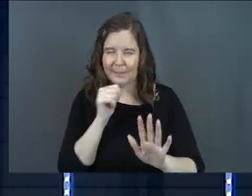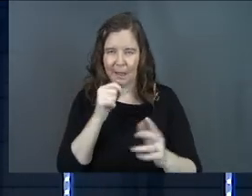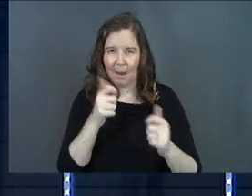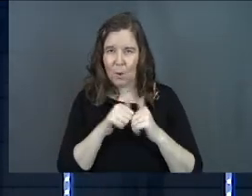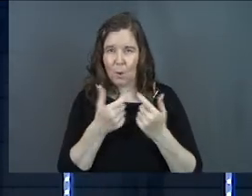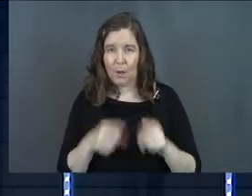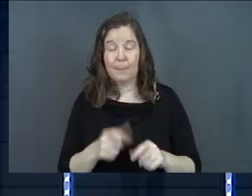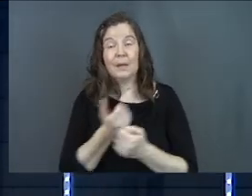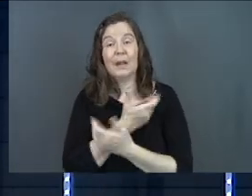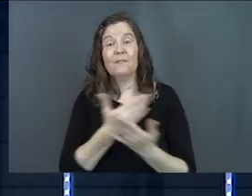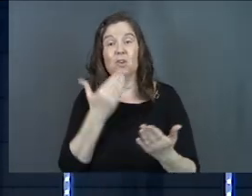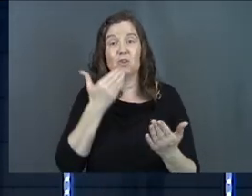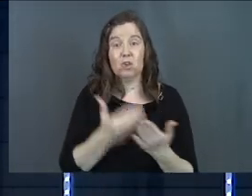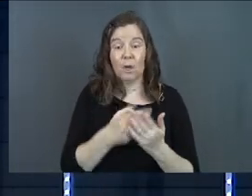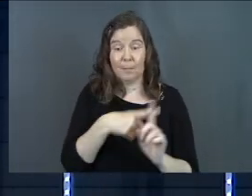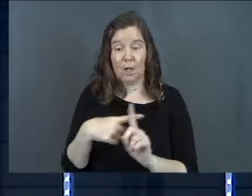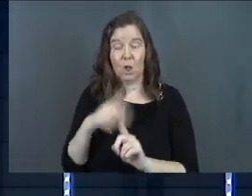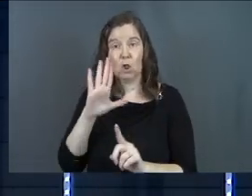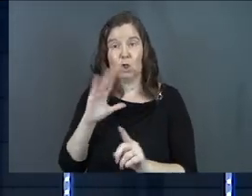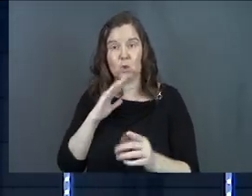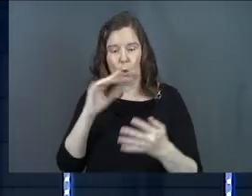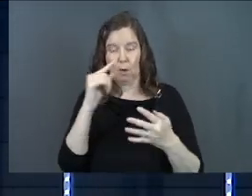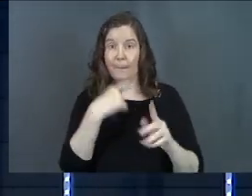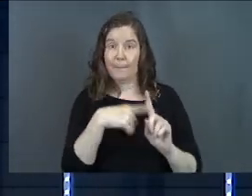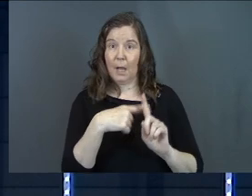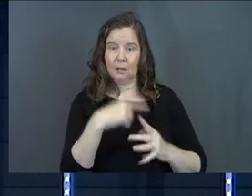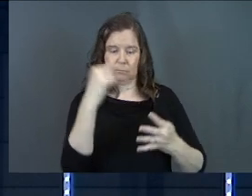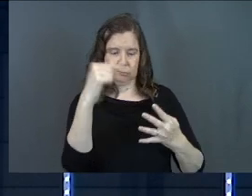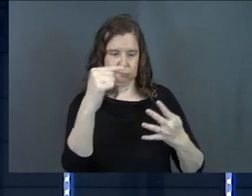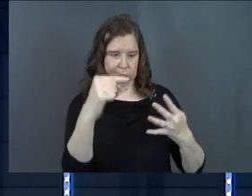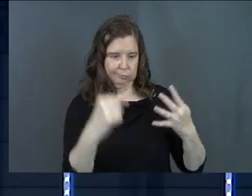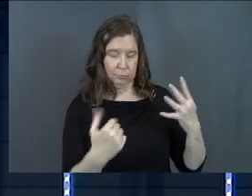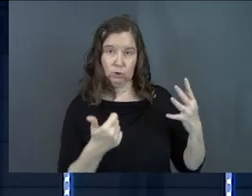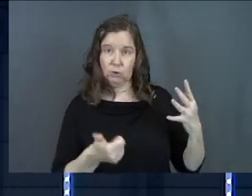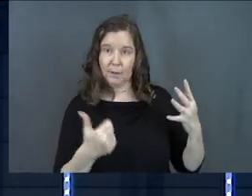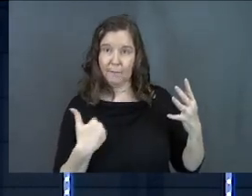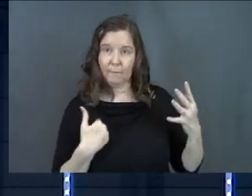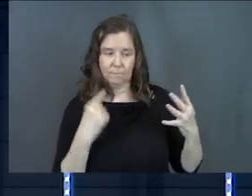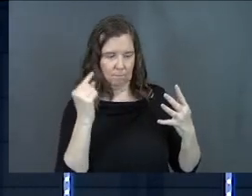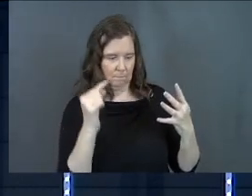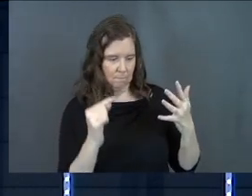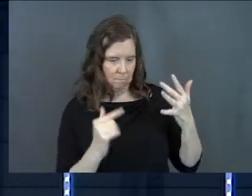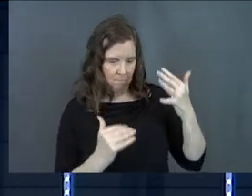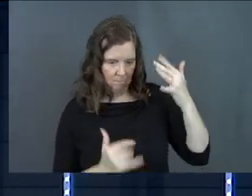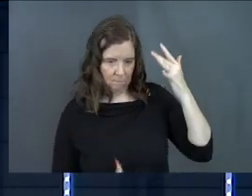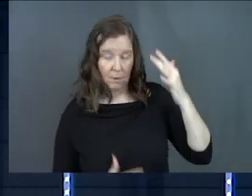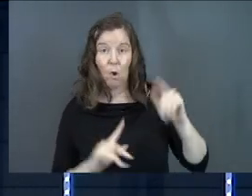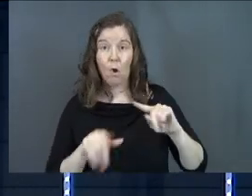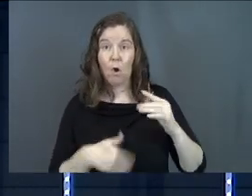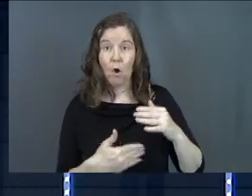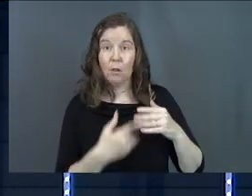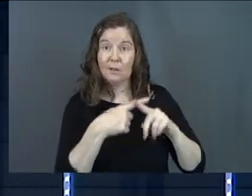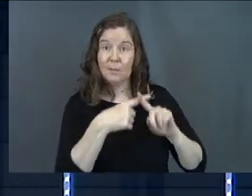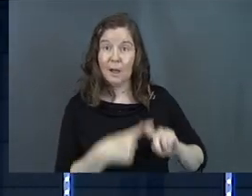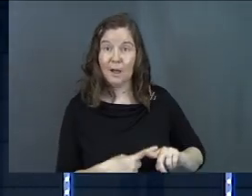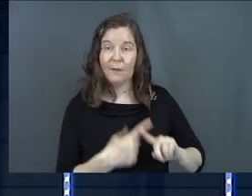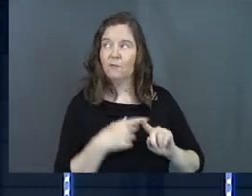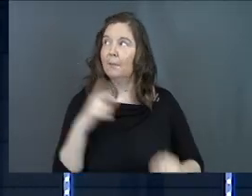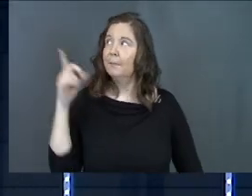that it goes. But everything that's good, look at your inventory of stuff and of blessings in your life. And all that inventory came from him.